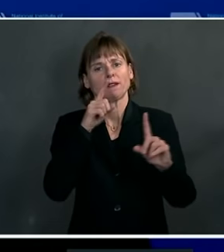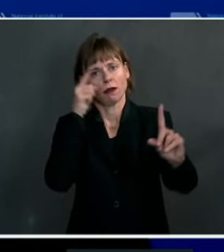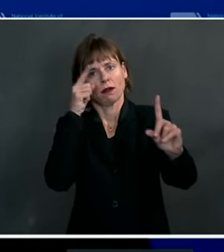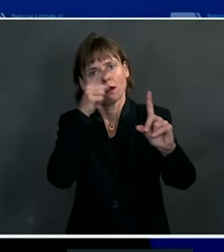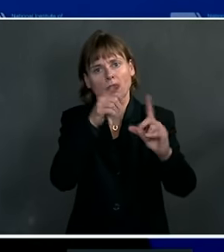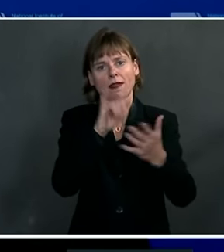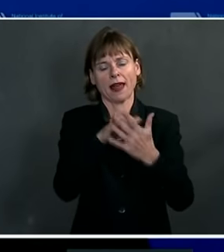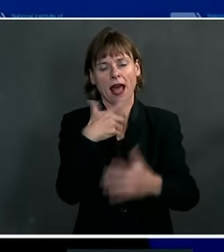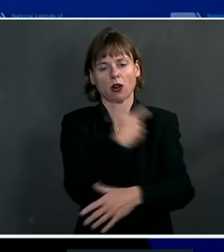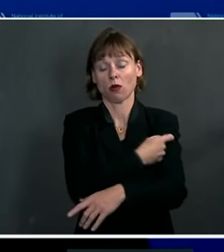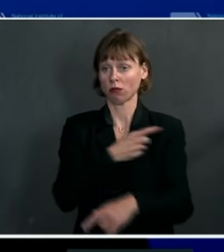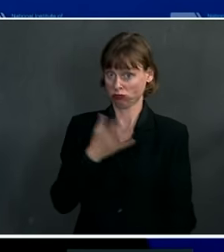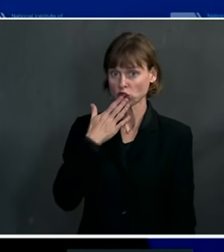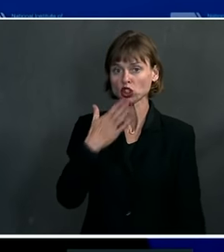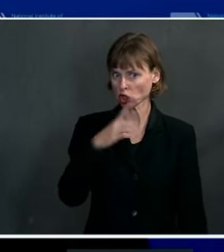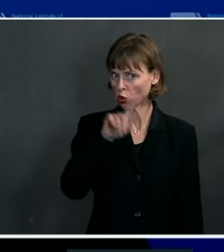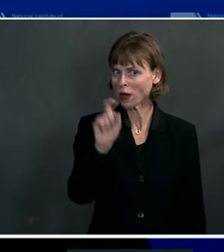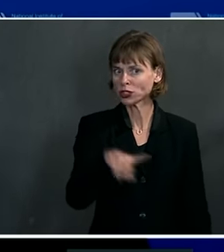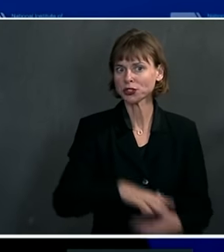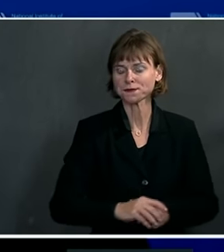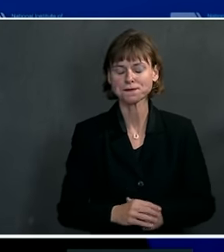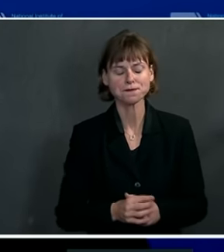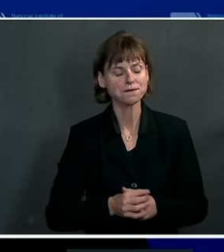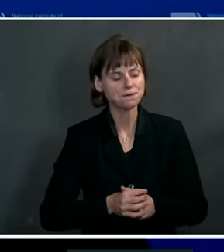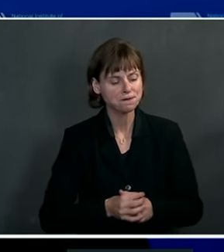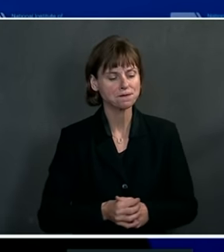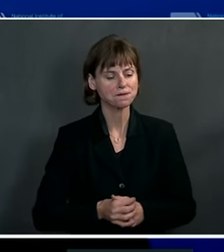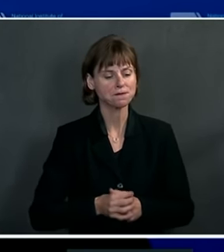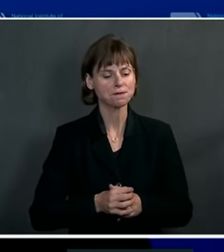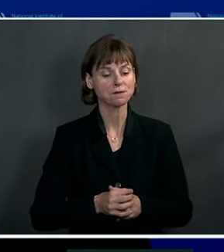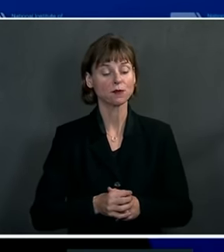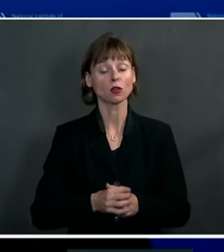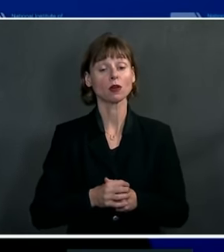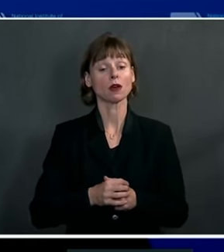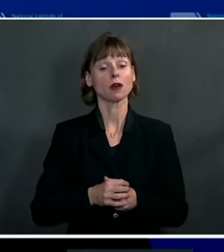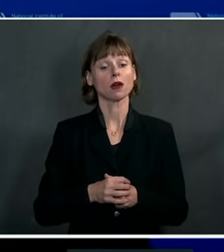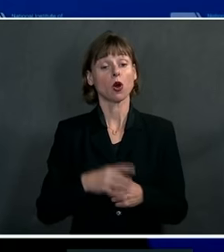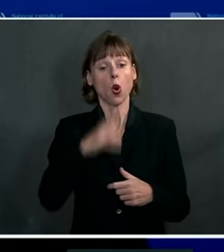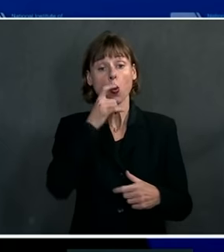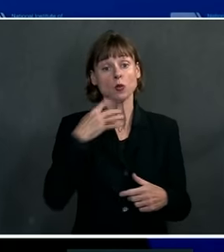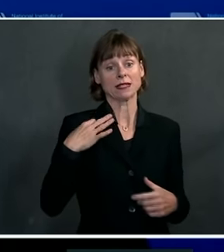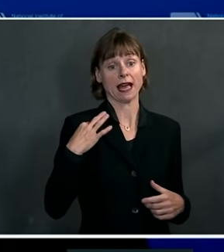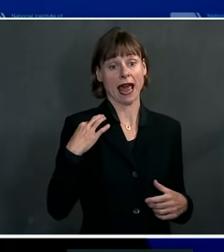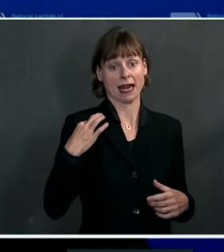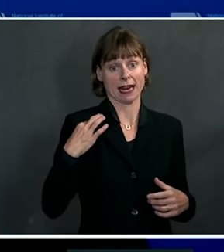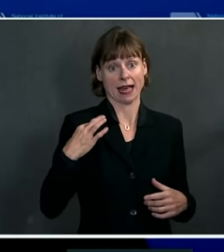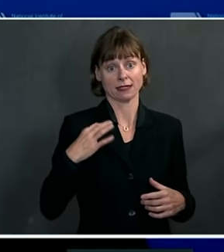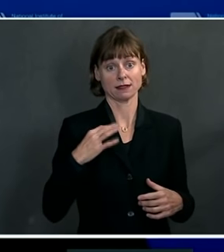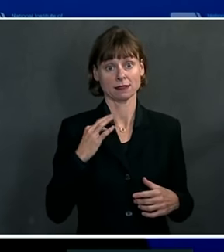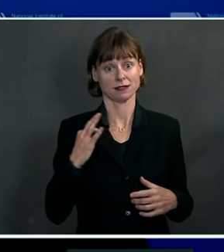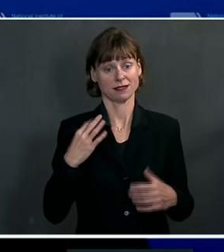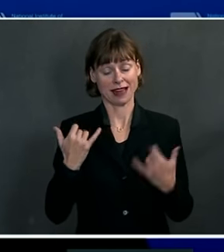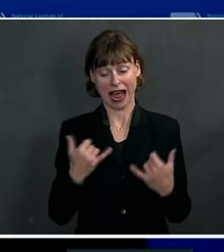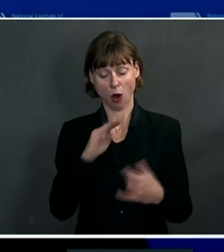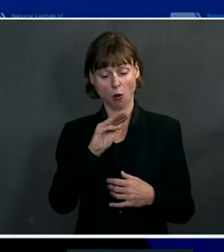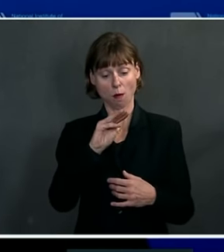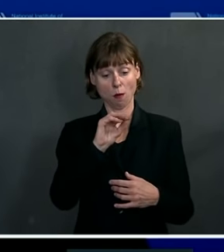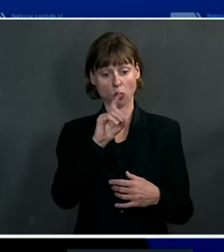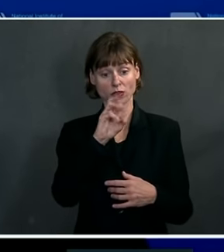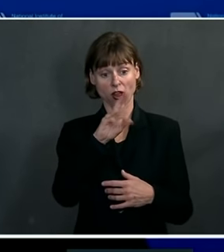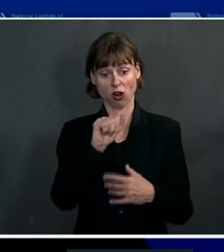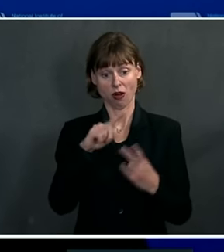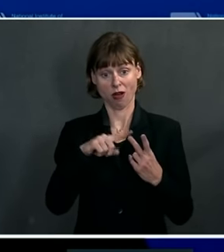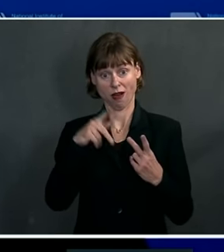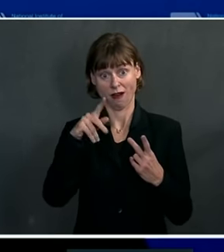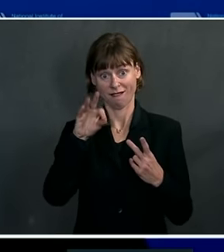Yes, that's a very good question. And in in the candidates that we're talking about now, certainly the Moderna and the Pfizer, the